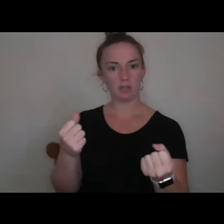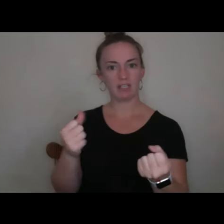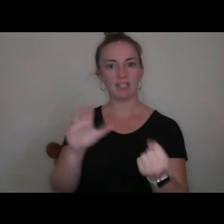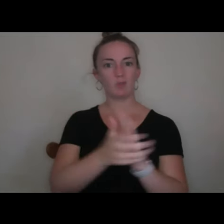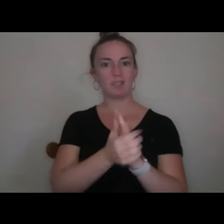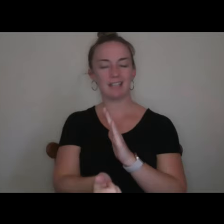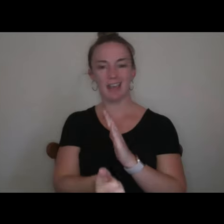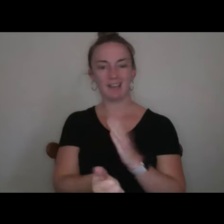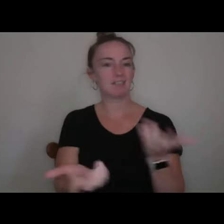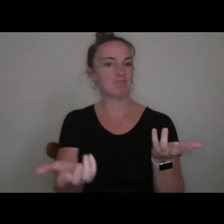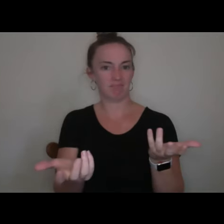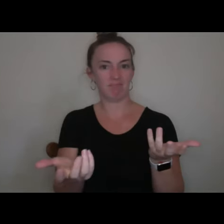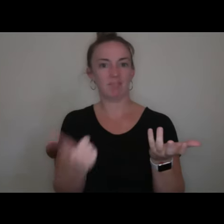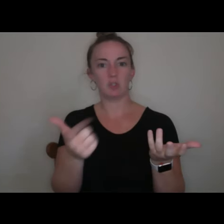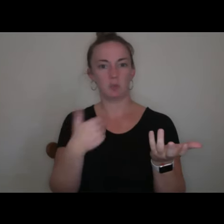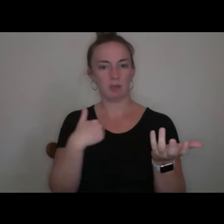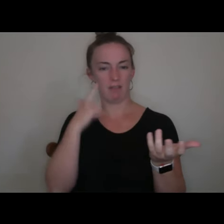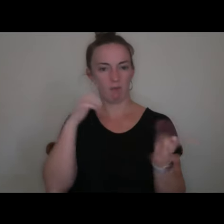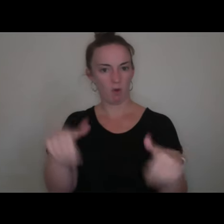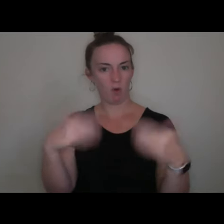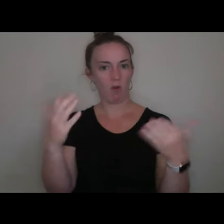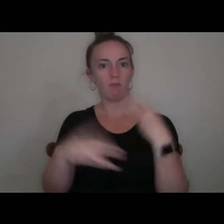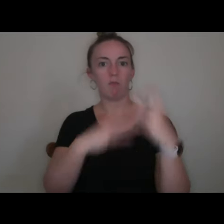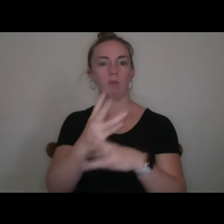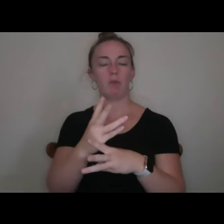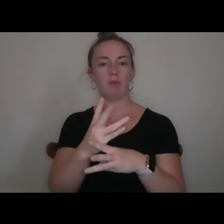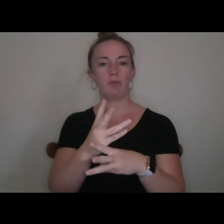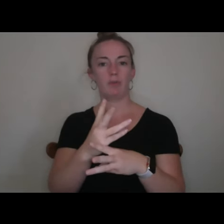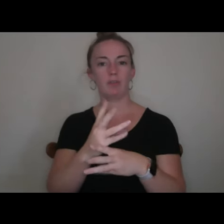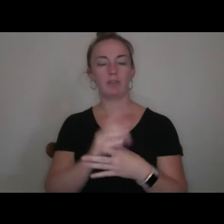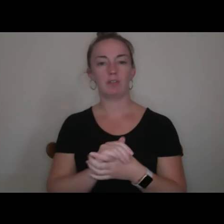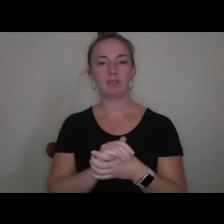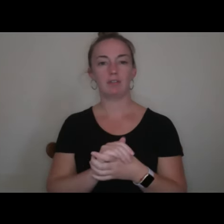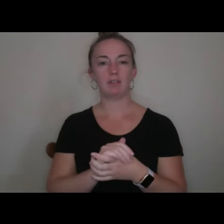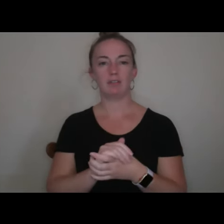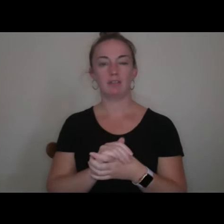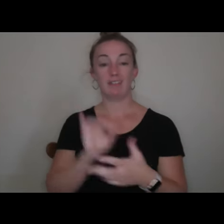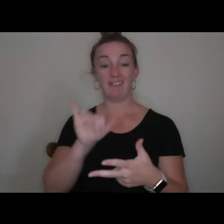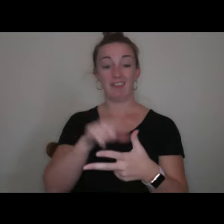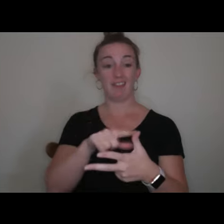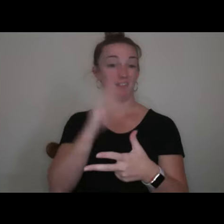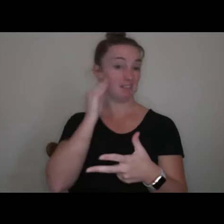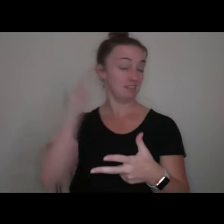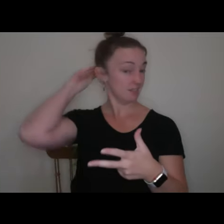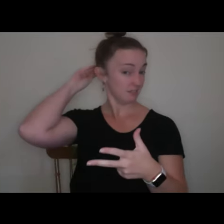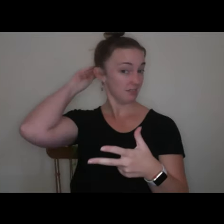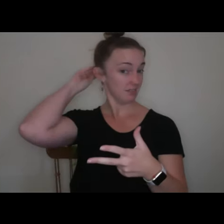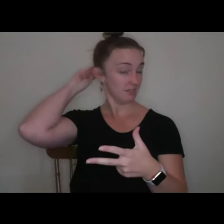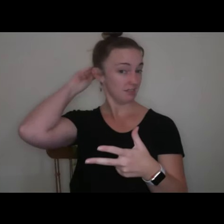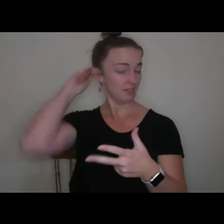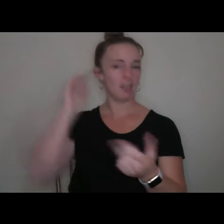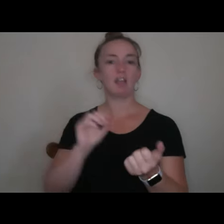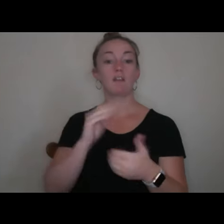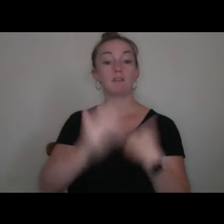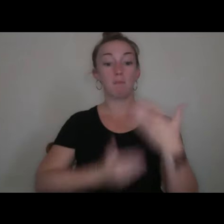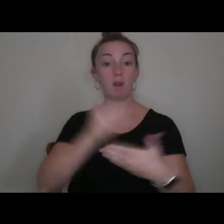that you have to offer the world. So, hold on to that fact. Approach the process